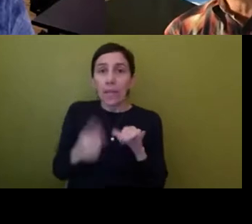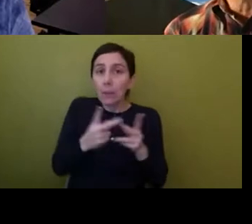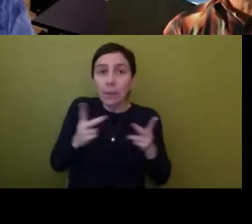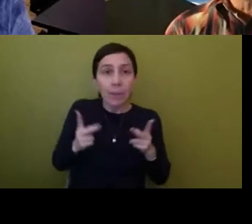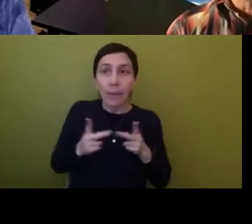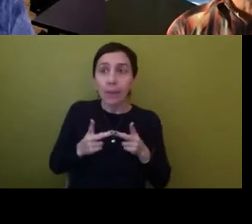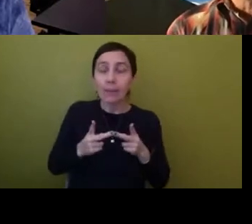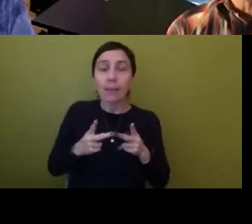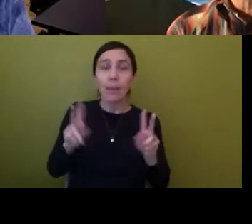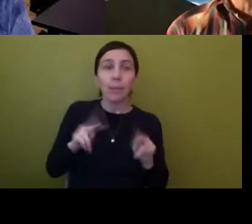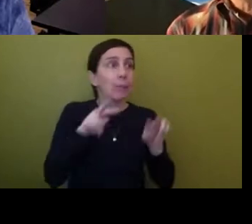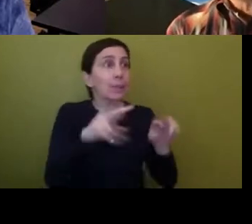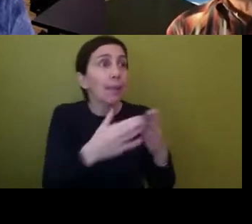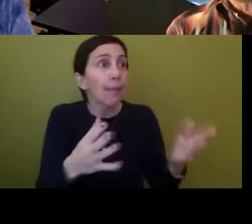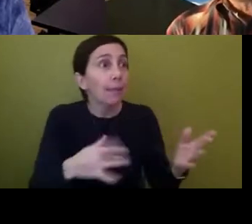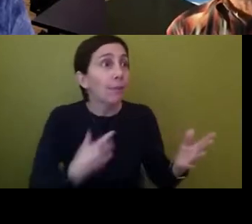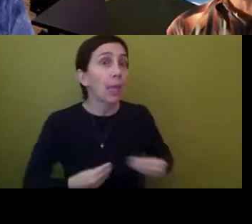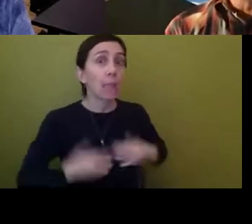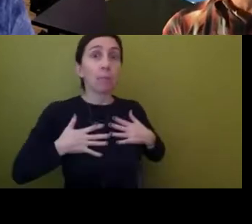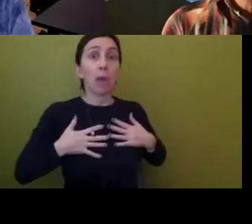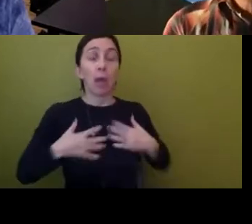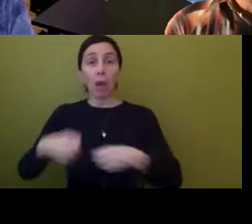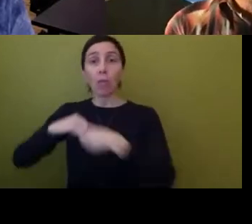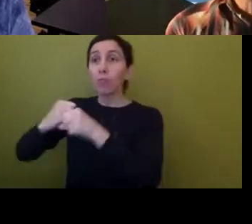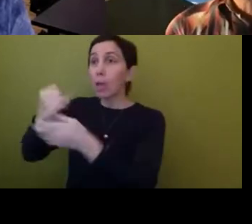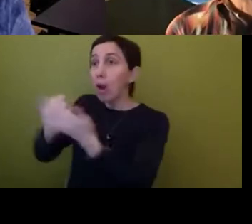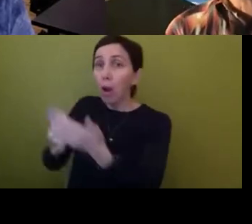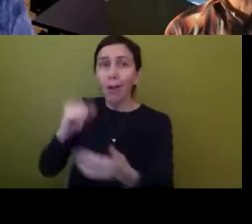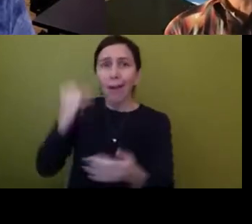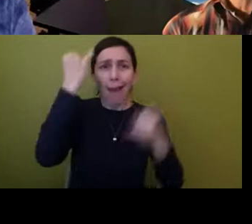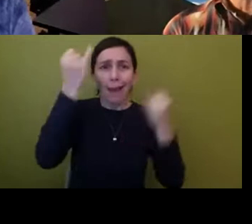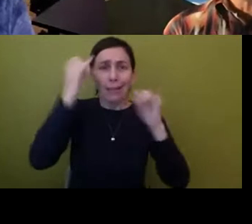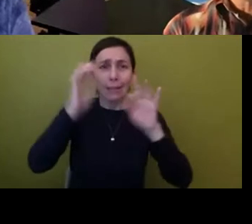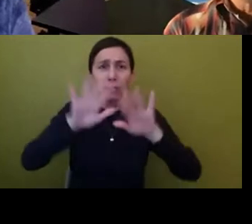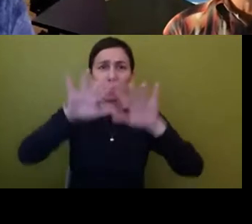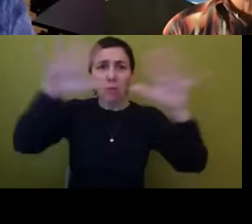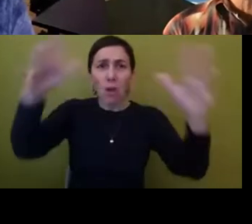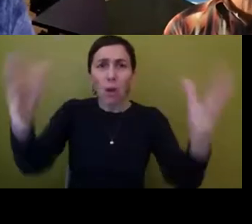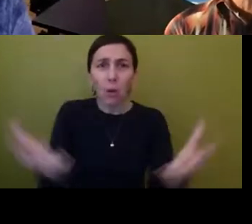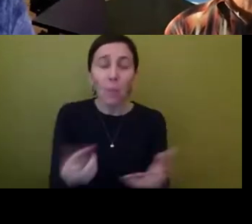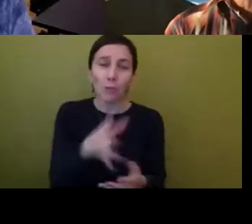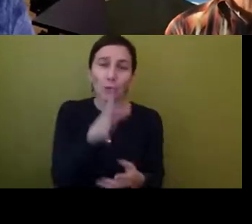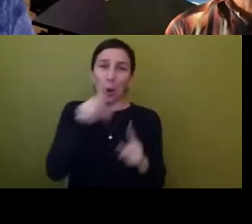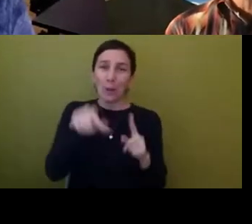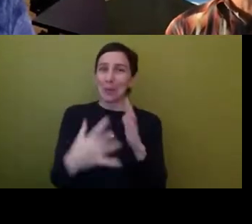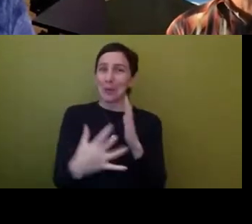are inspired by ideas. Because they flow. Right. Especially, certainly you talked about technology in this trip, in this type of environment,